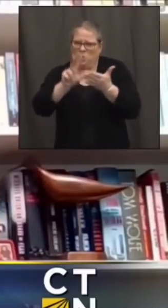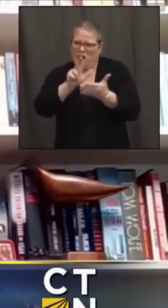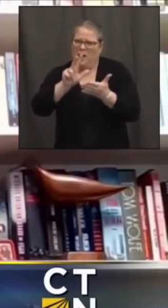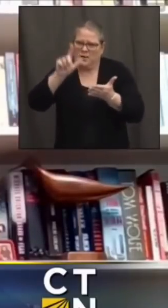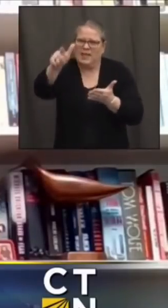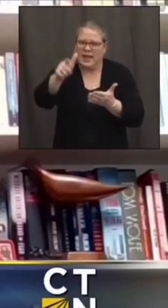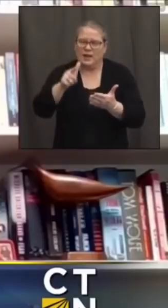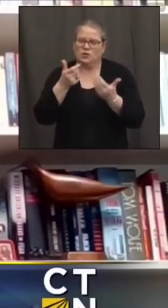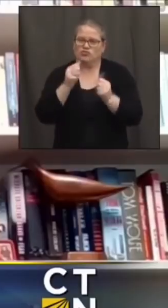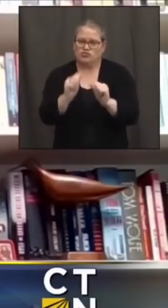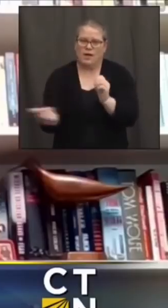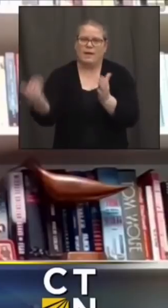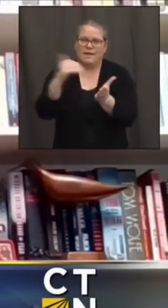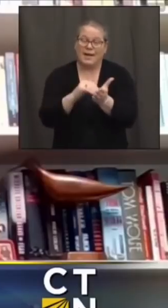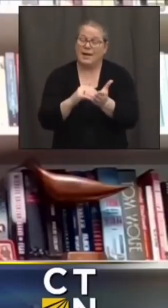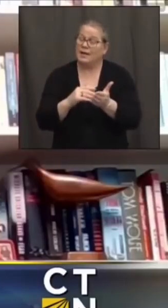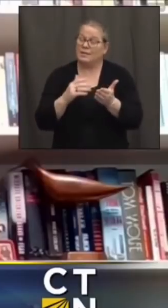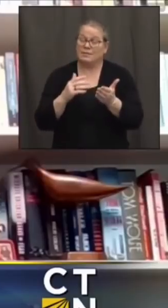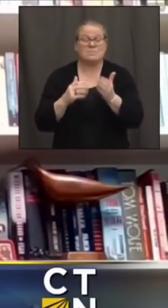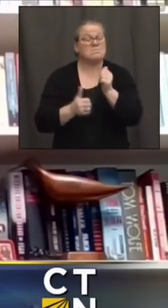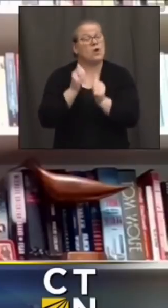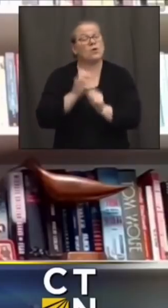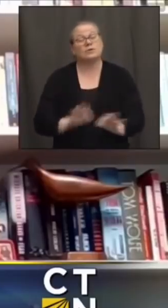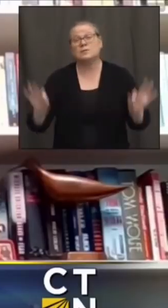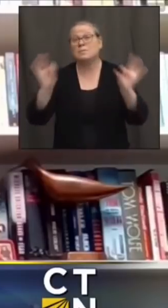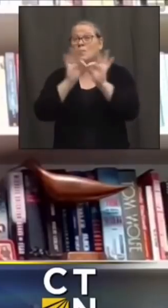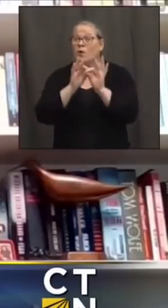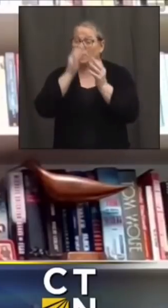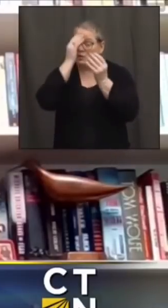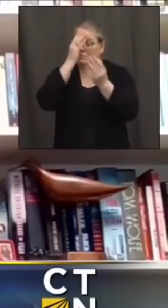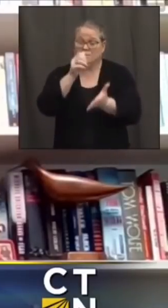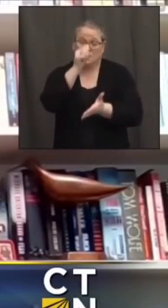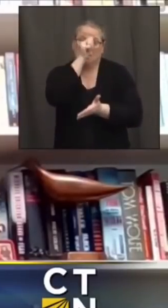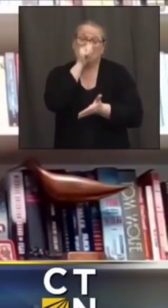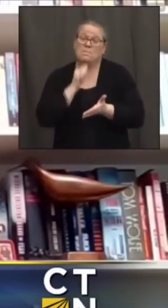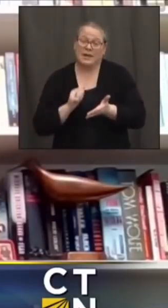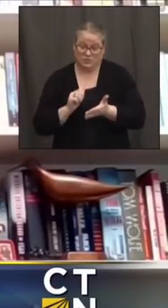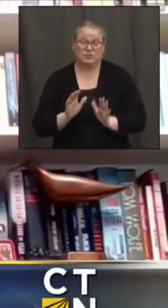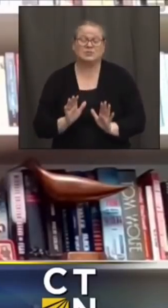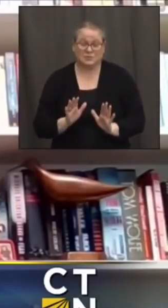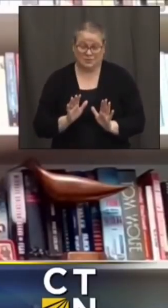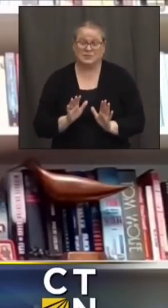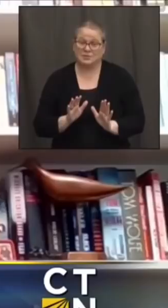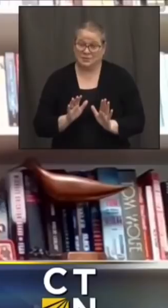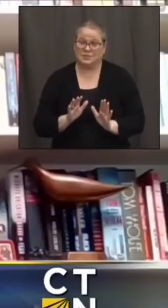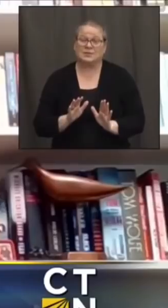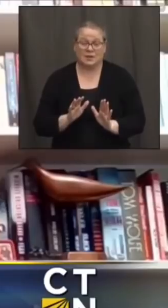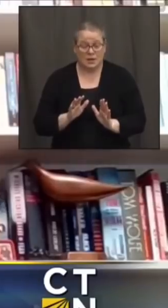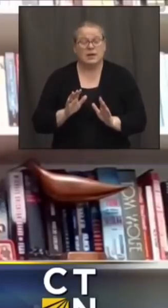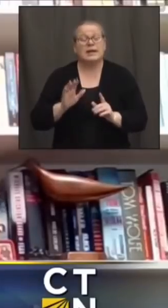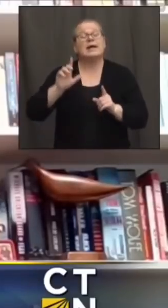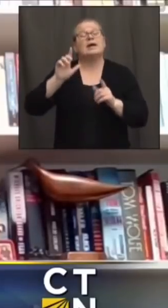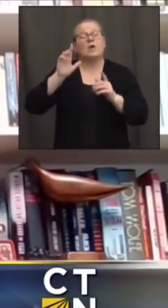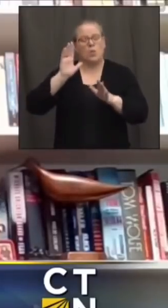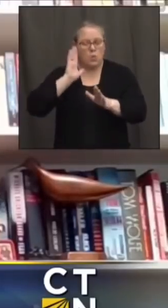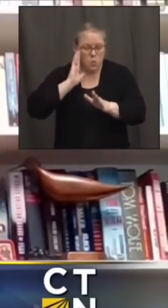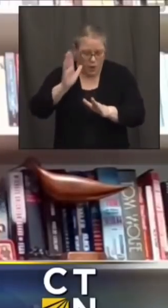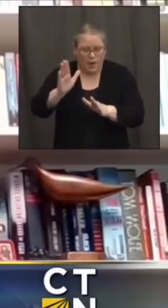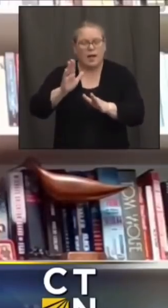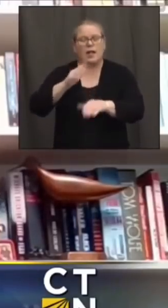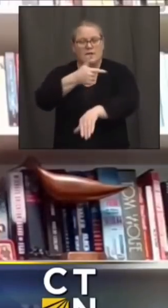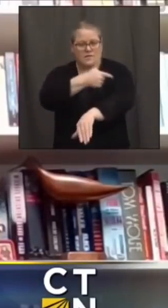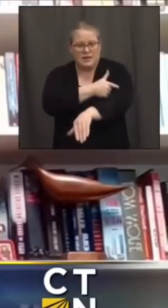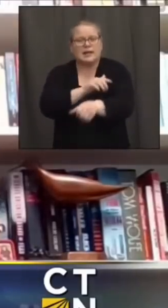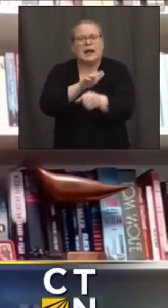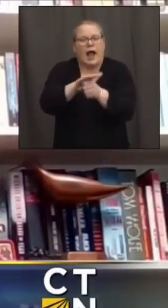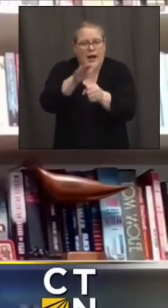uh as we said patience is the watchword for the day um there'll be there'll be um enough vaccine eventually and we just um